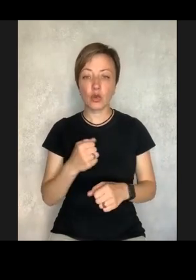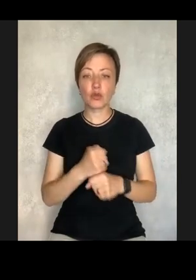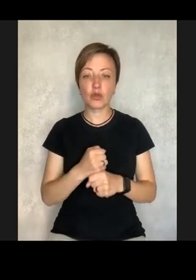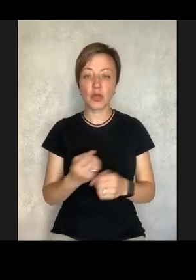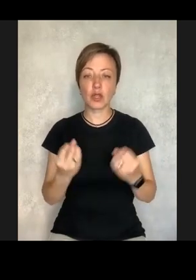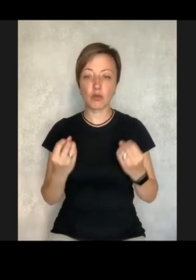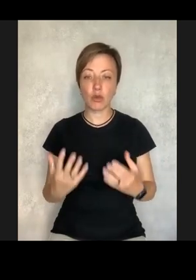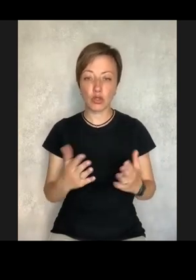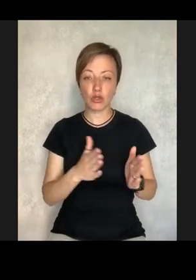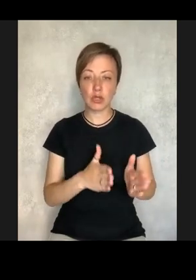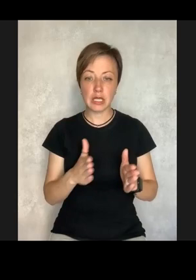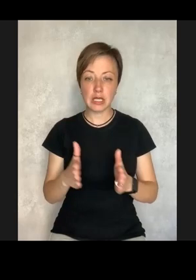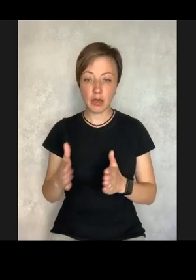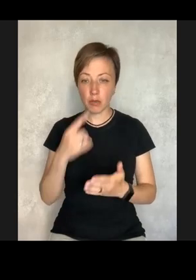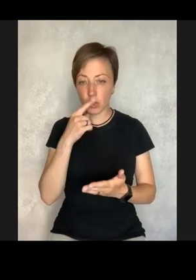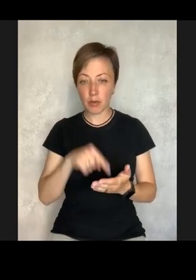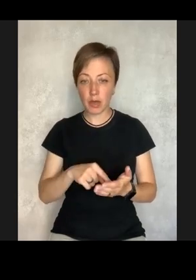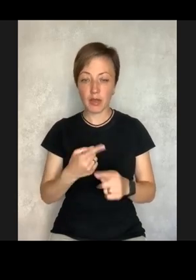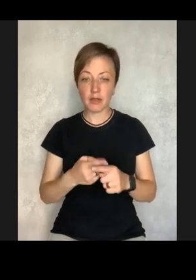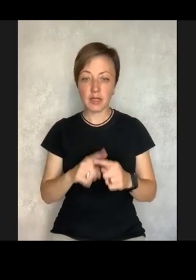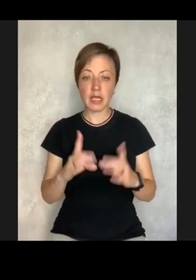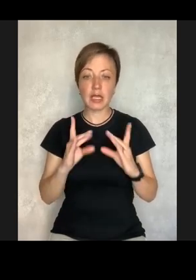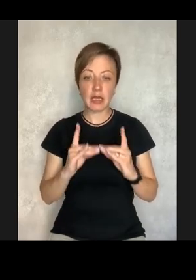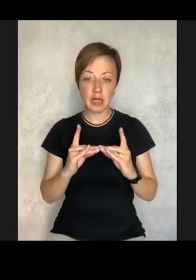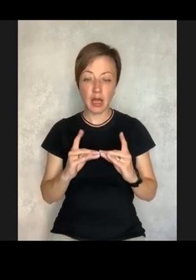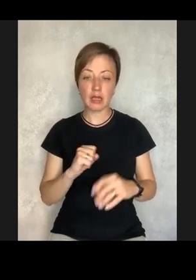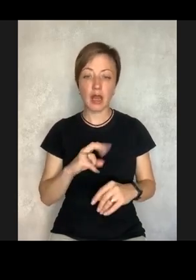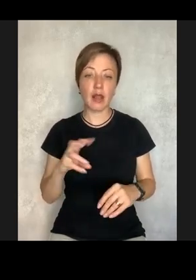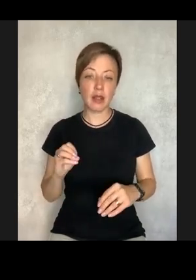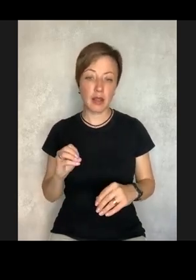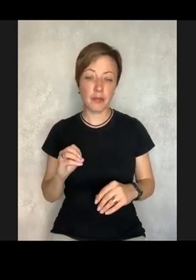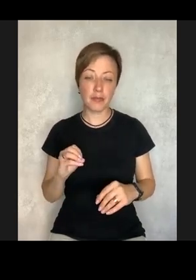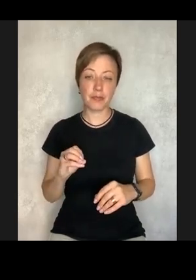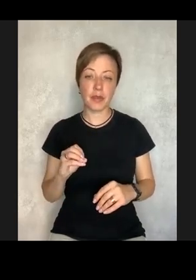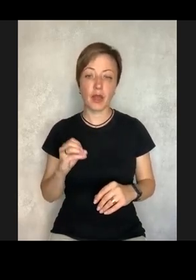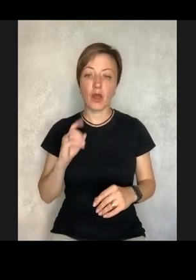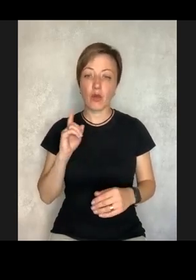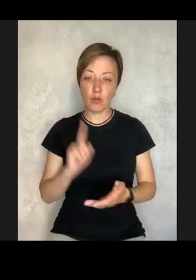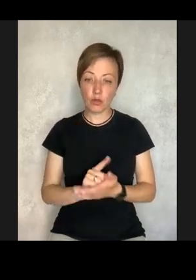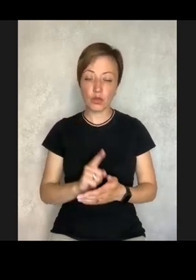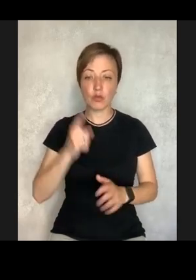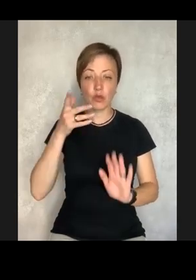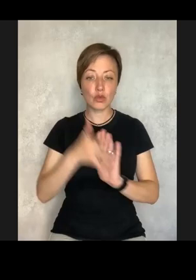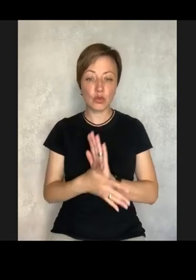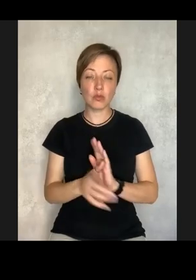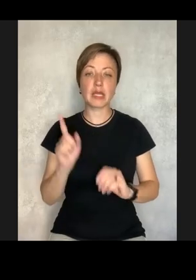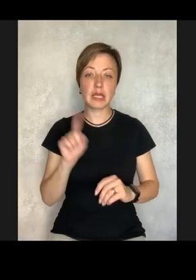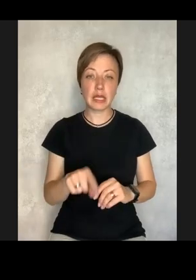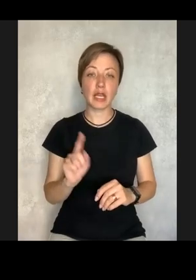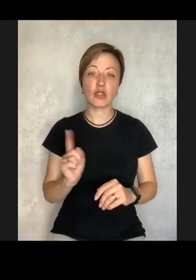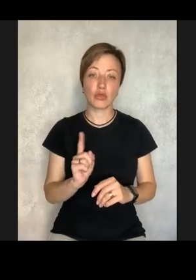good that we have this simplified system now to get to the institution. But we also need to